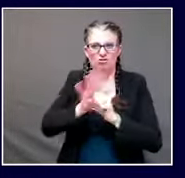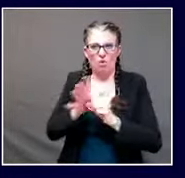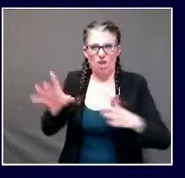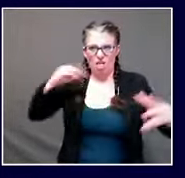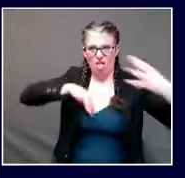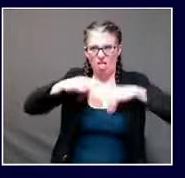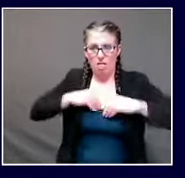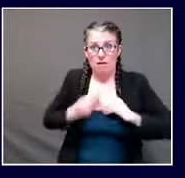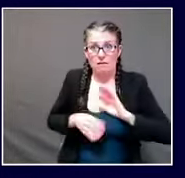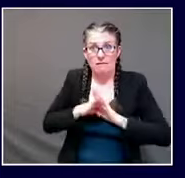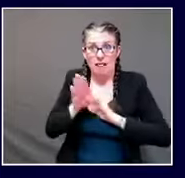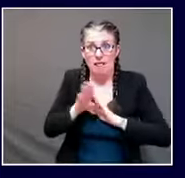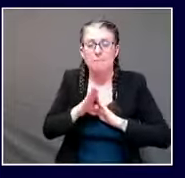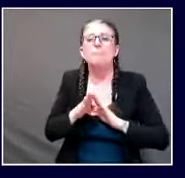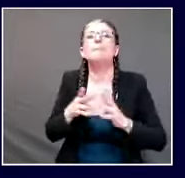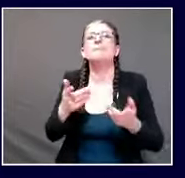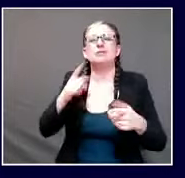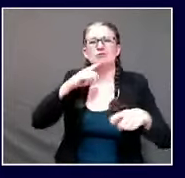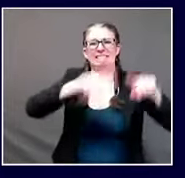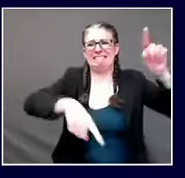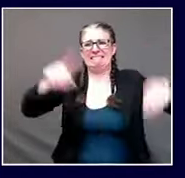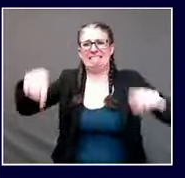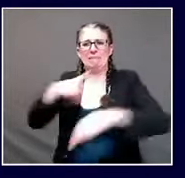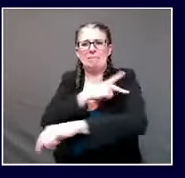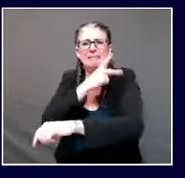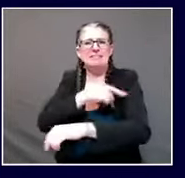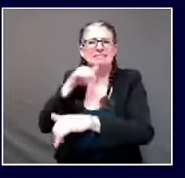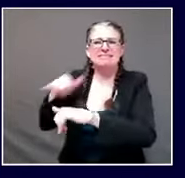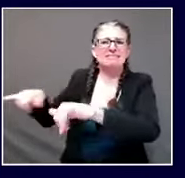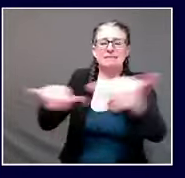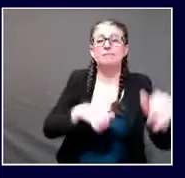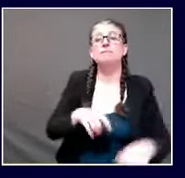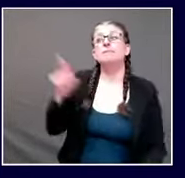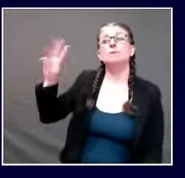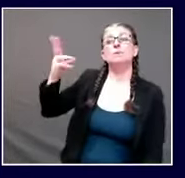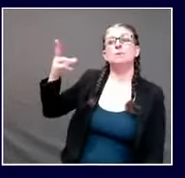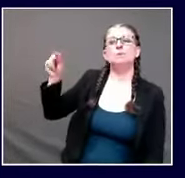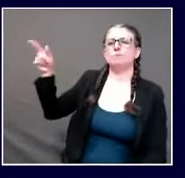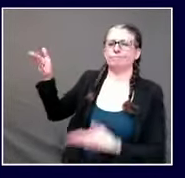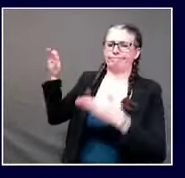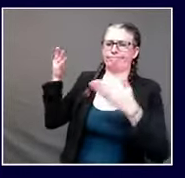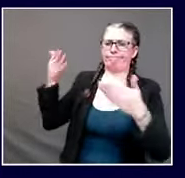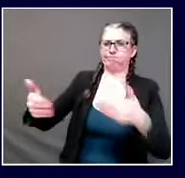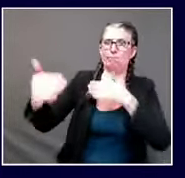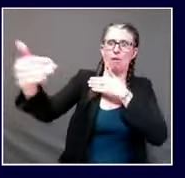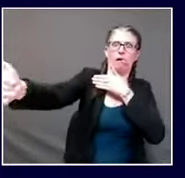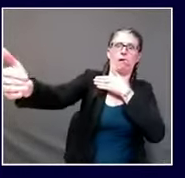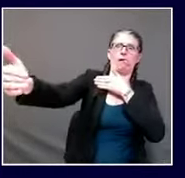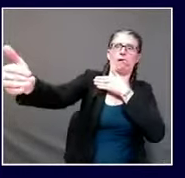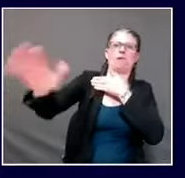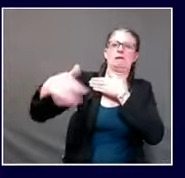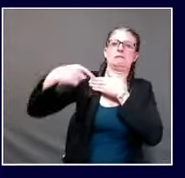happy thanksgiving sure uh thanks thanks rebecca i'm going to turn next over to amy brown at weru